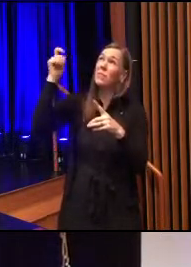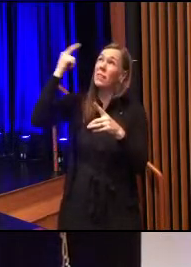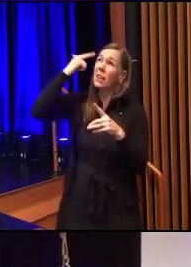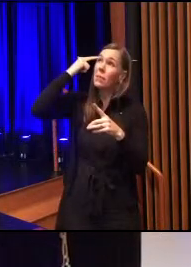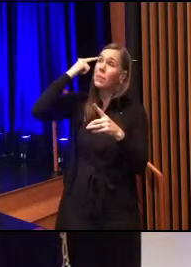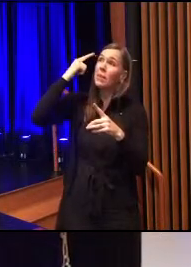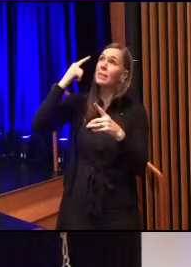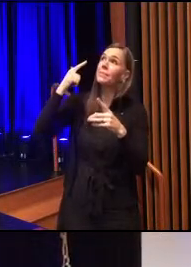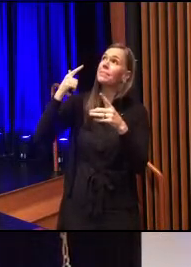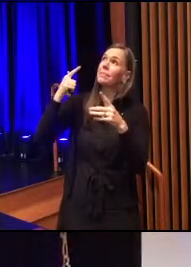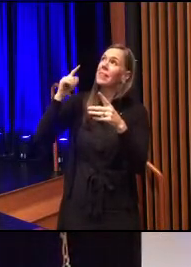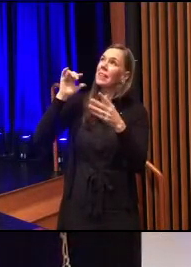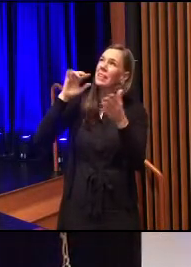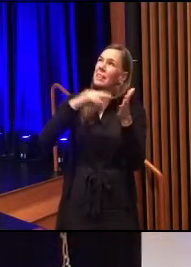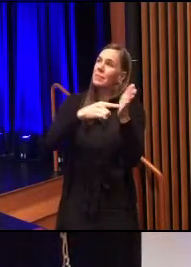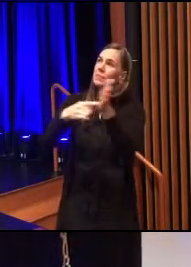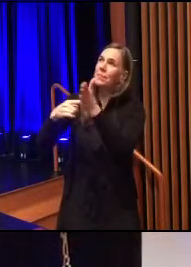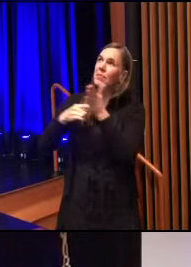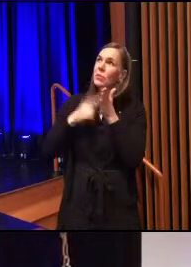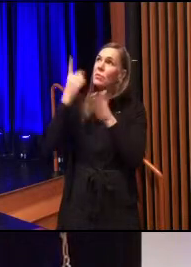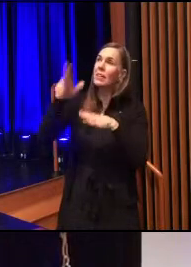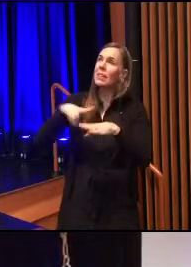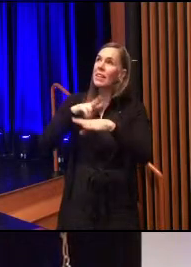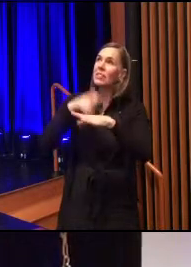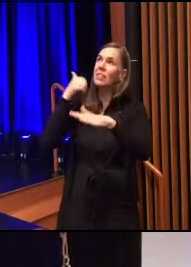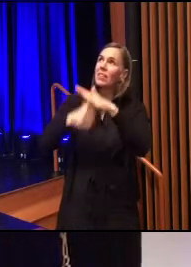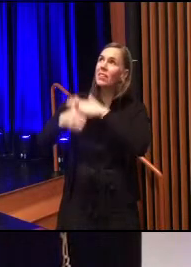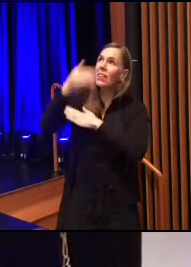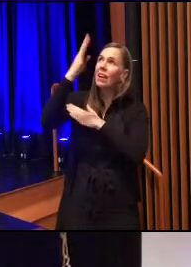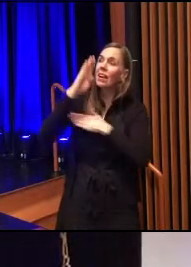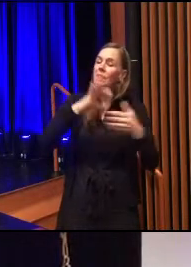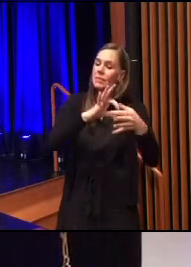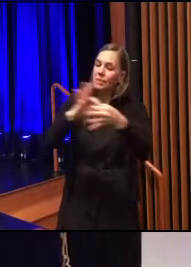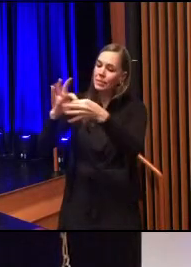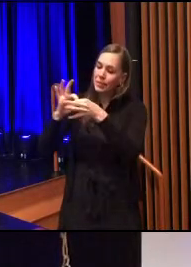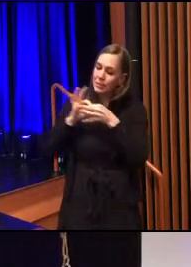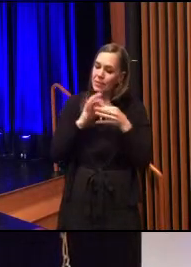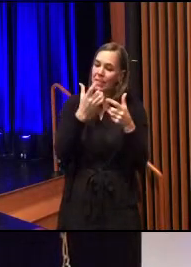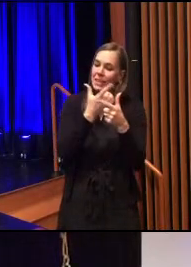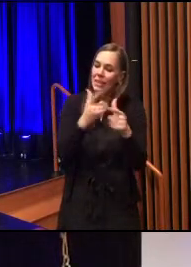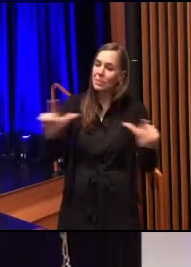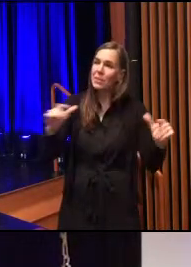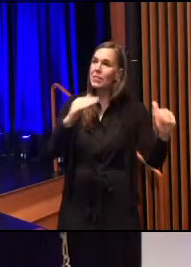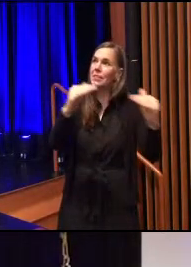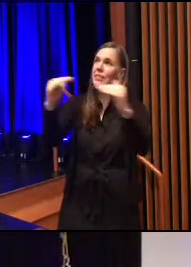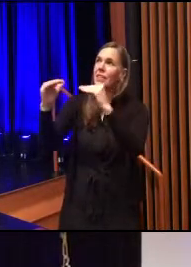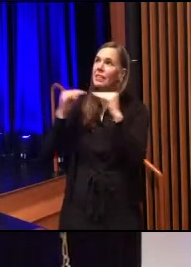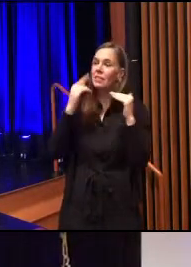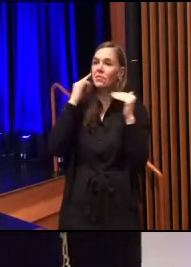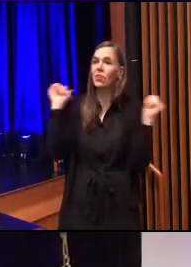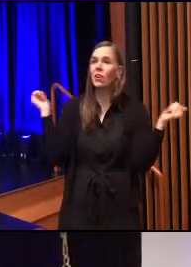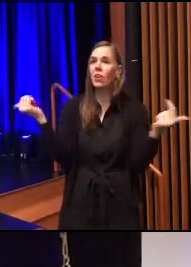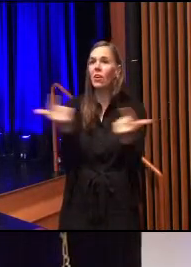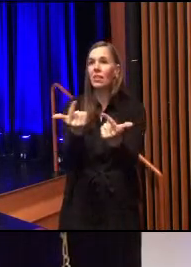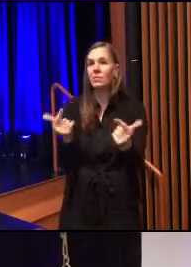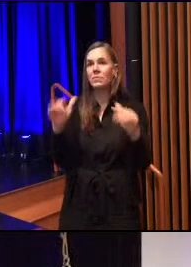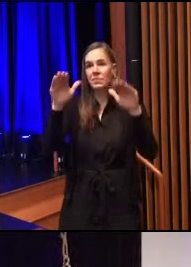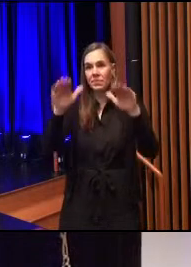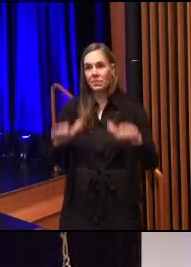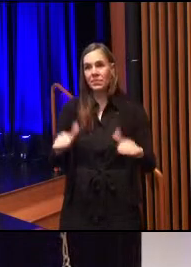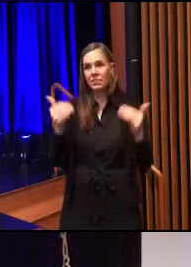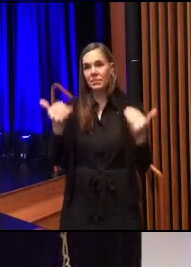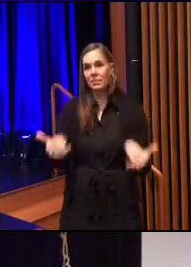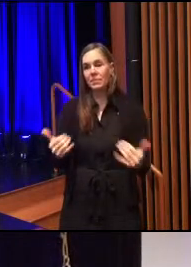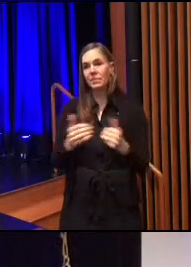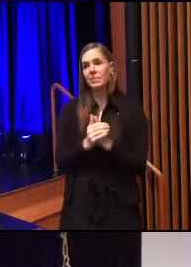stands one nation under God indivisible with liberty and justice for all. You may be seated.